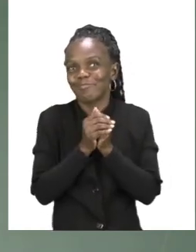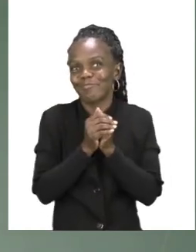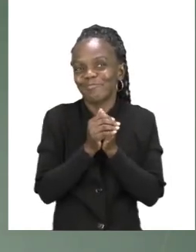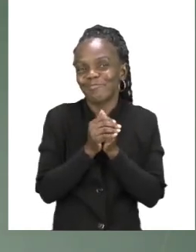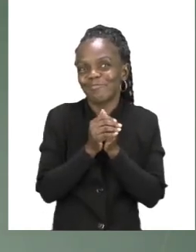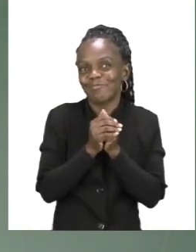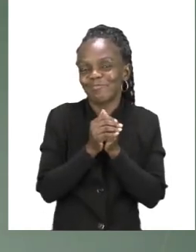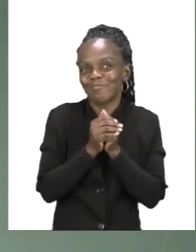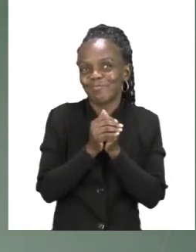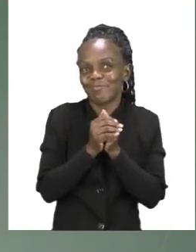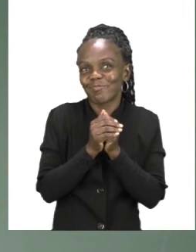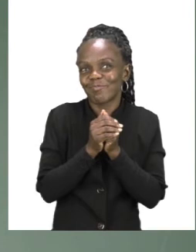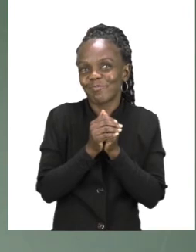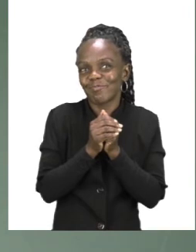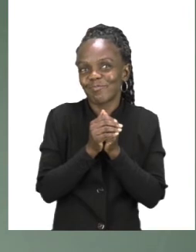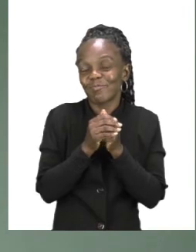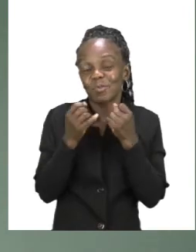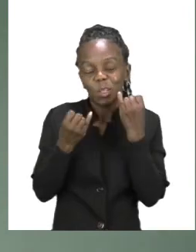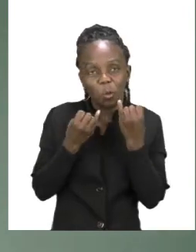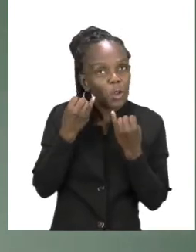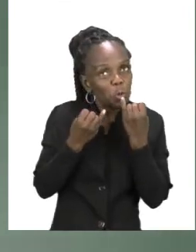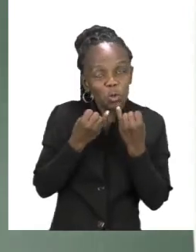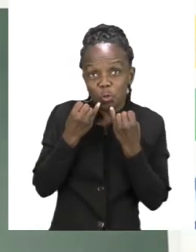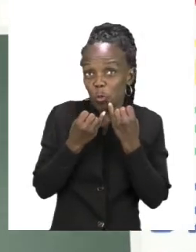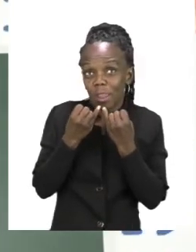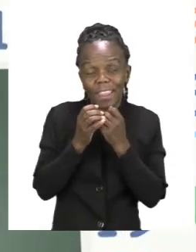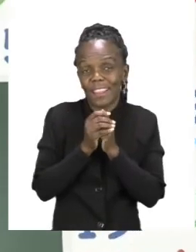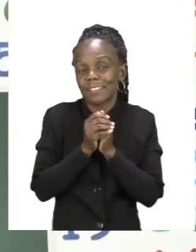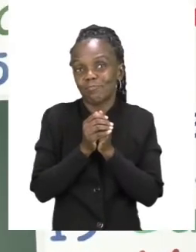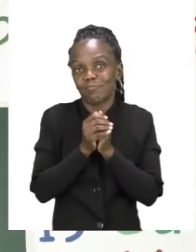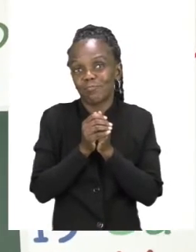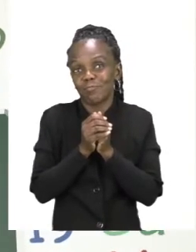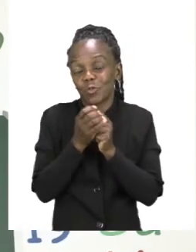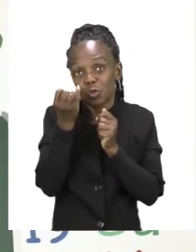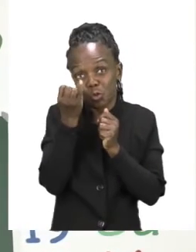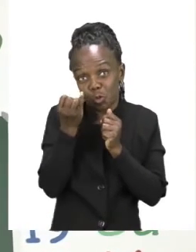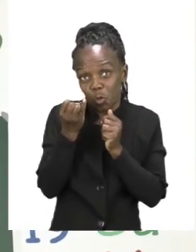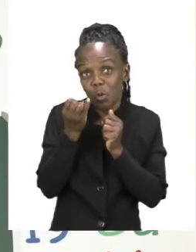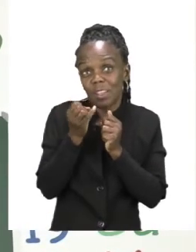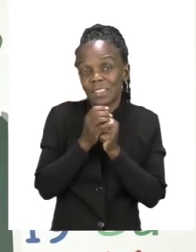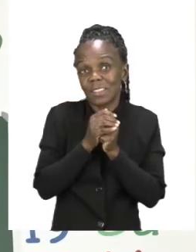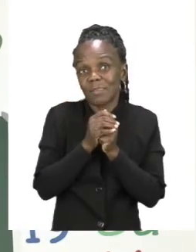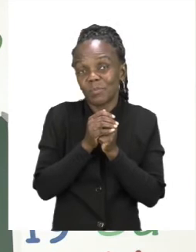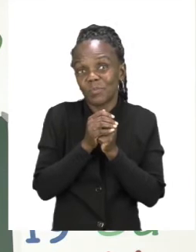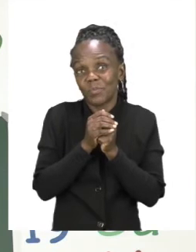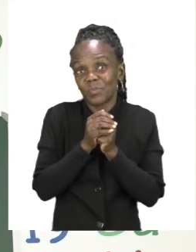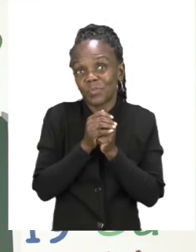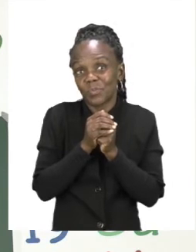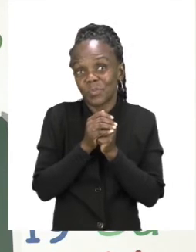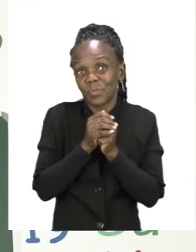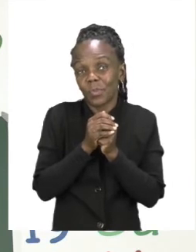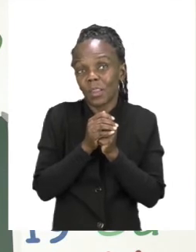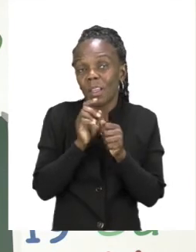you are going to have so much fun filling in the missing body parts. So the first thing you are going to do, boys and girls, on page